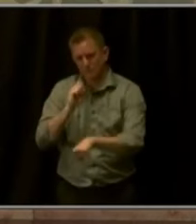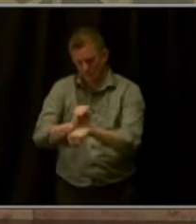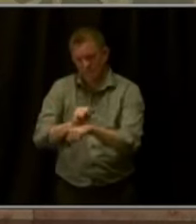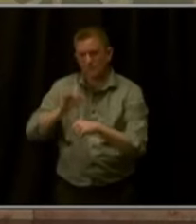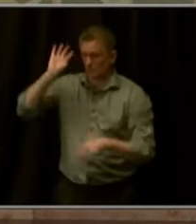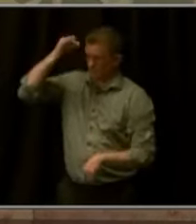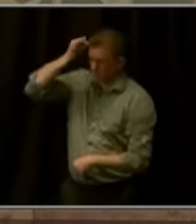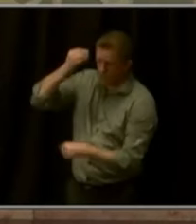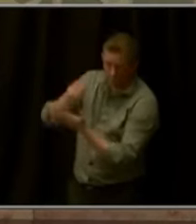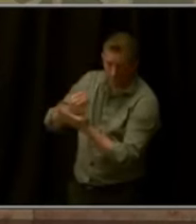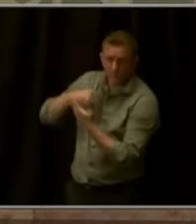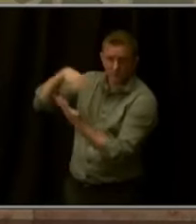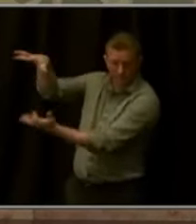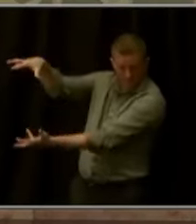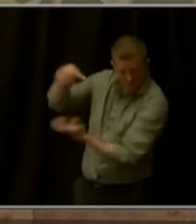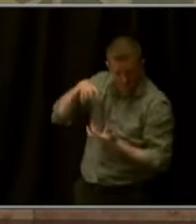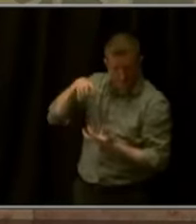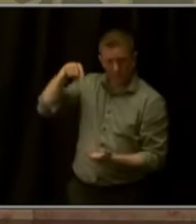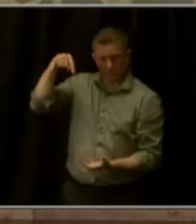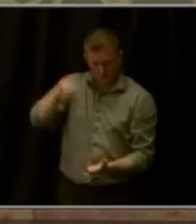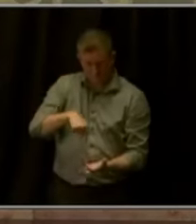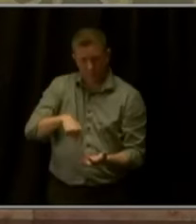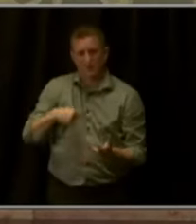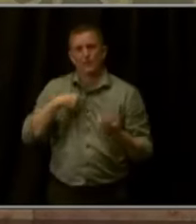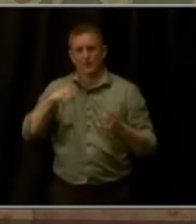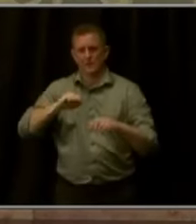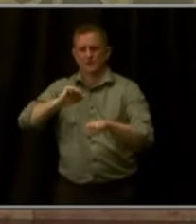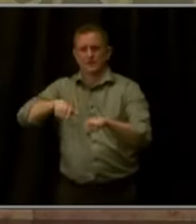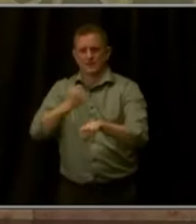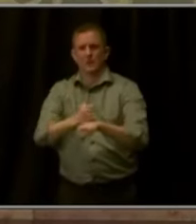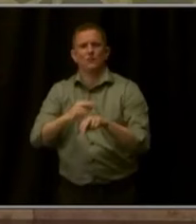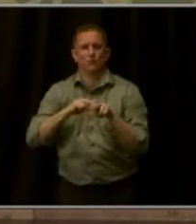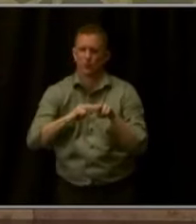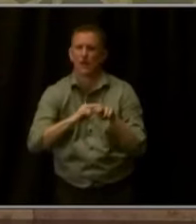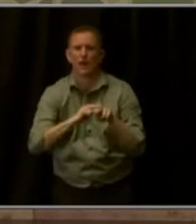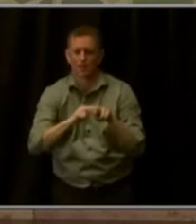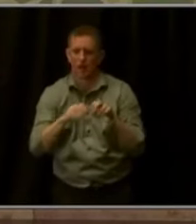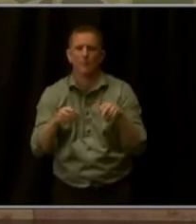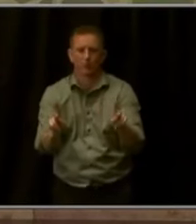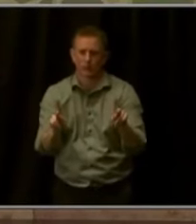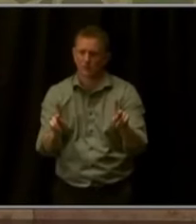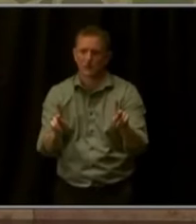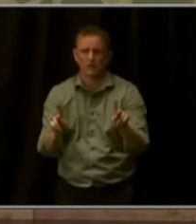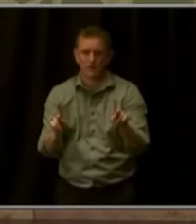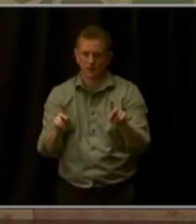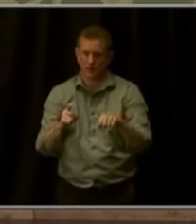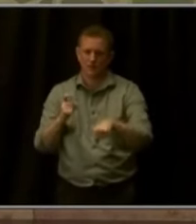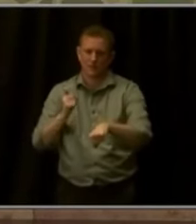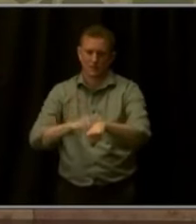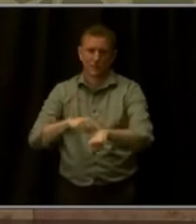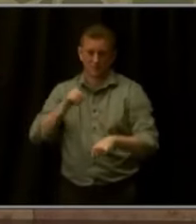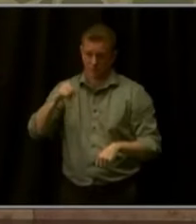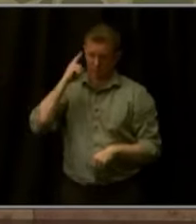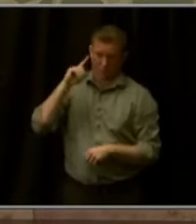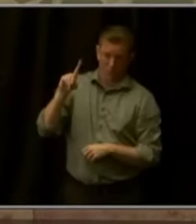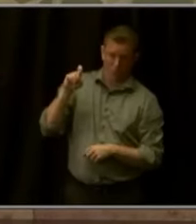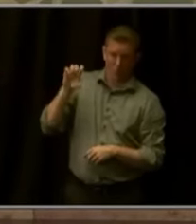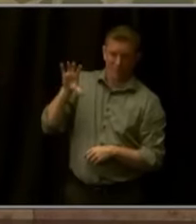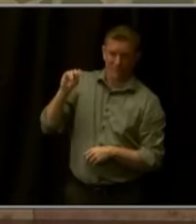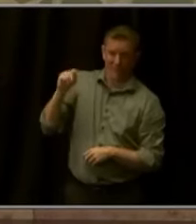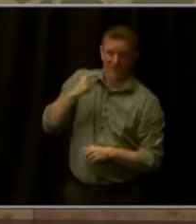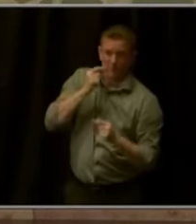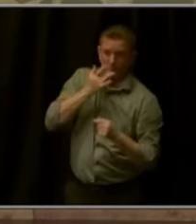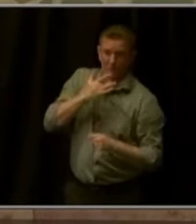look to lock in transformational passenger rail opportunities in time for our 150th birthday in 2026.